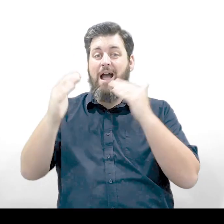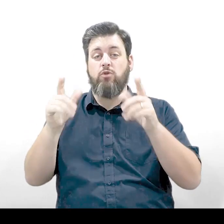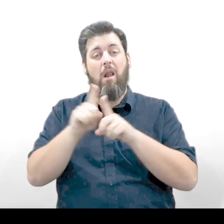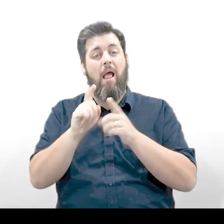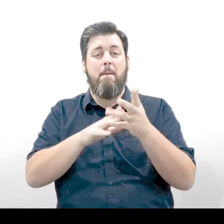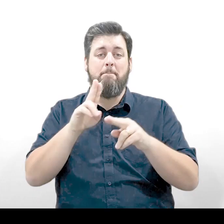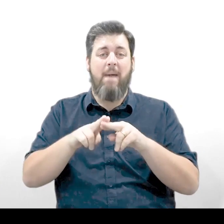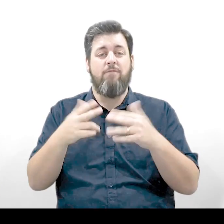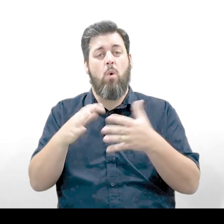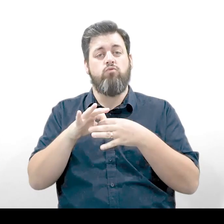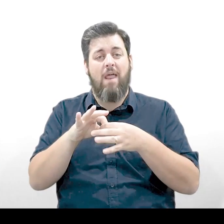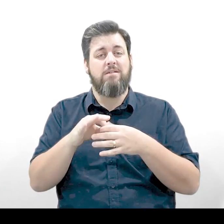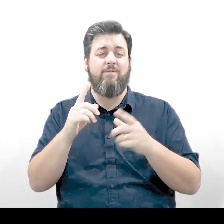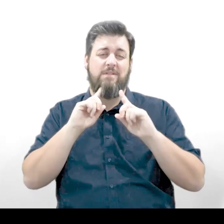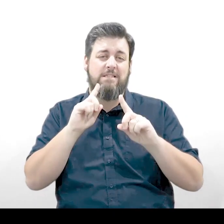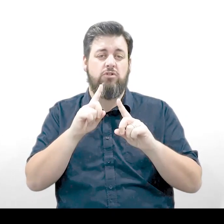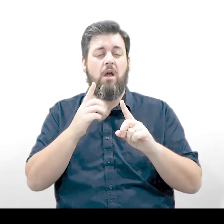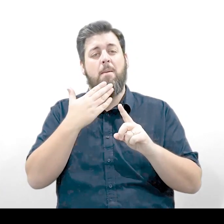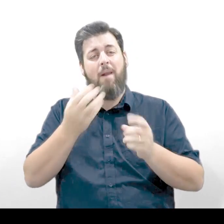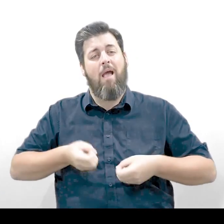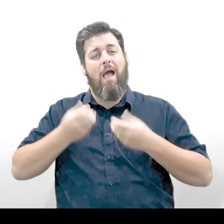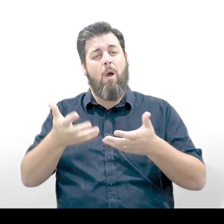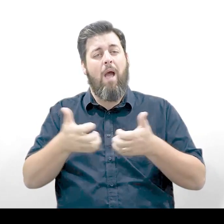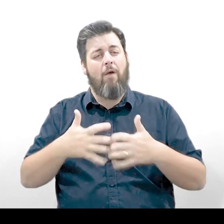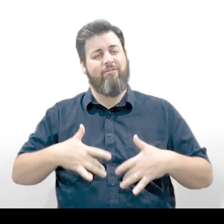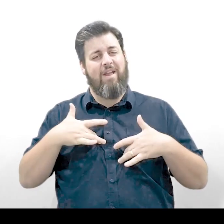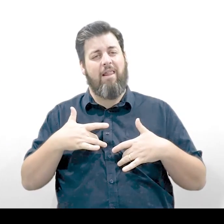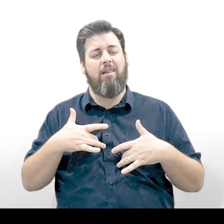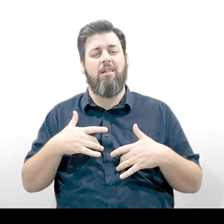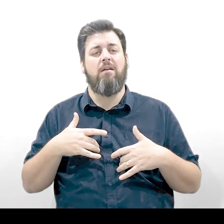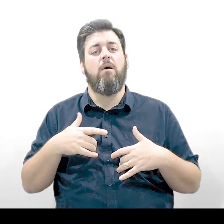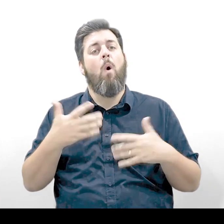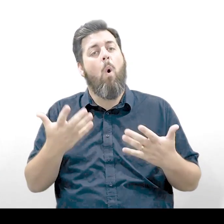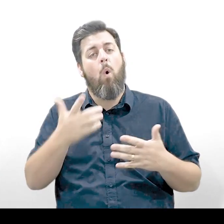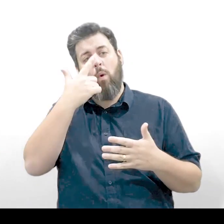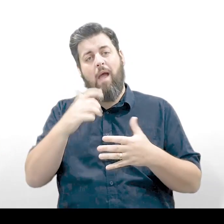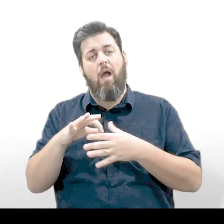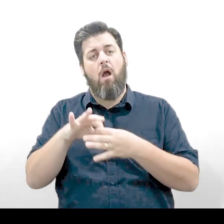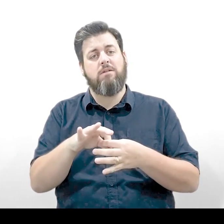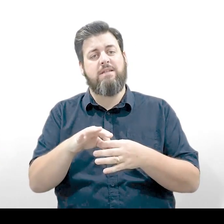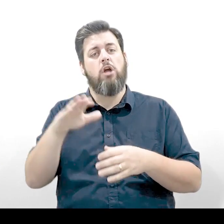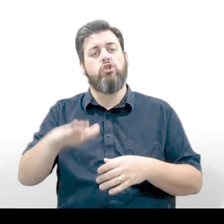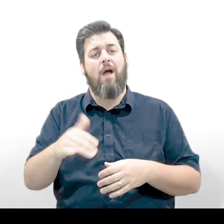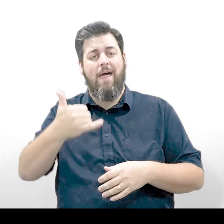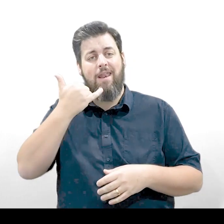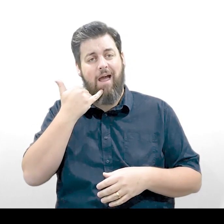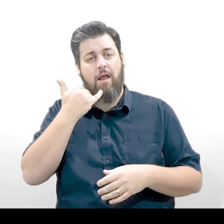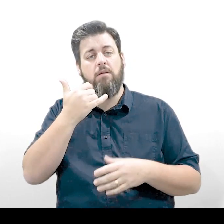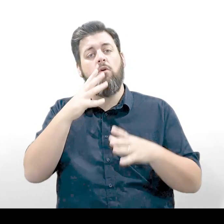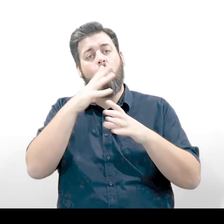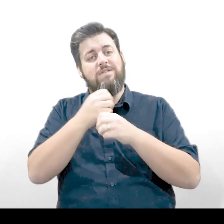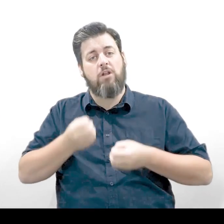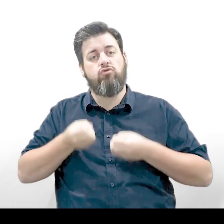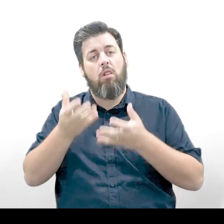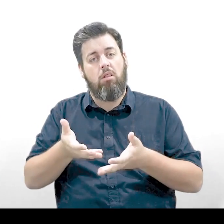trust like a parent, relative or teacher and talking to them about how you're feeling. Or you can contact Childline to speak to someone